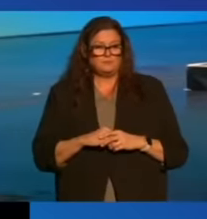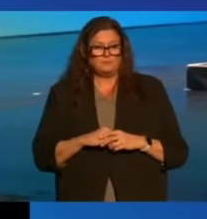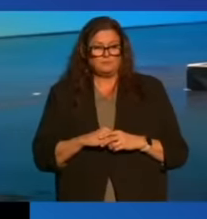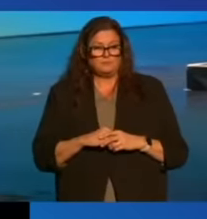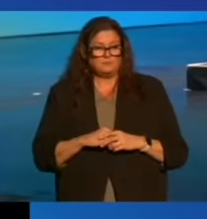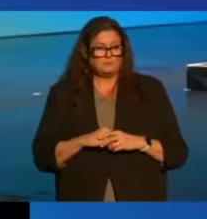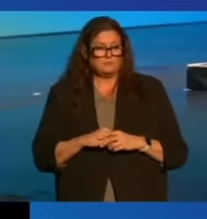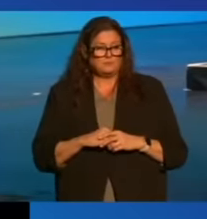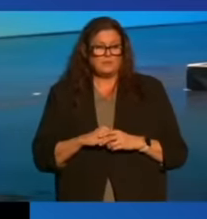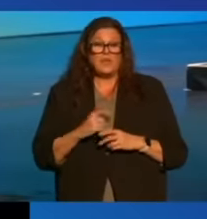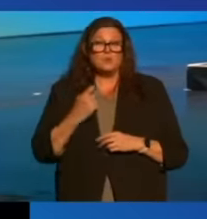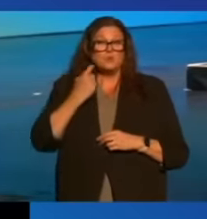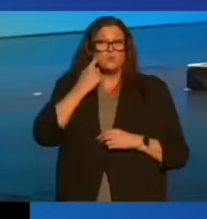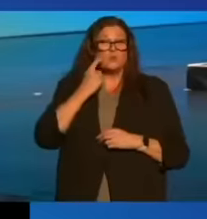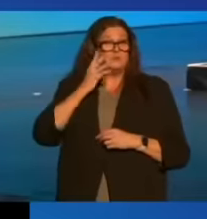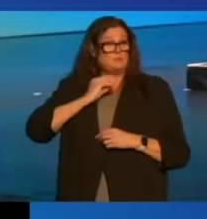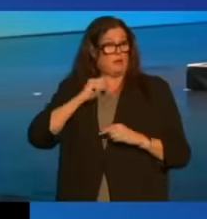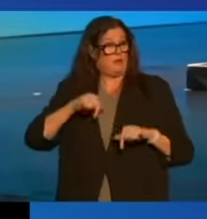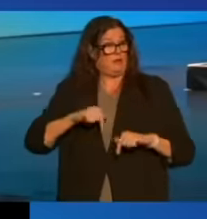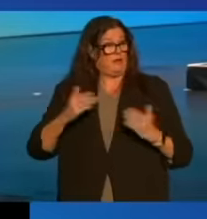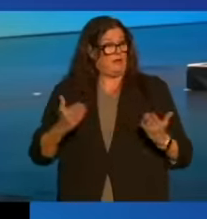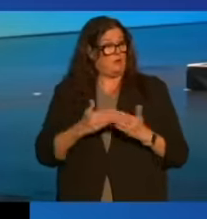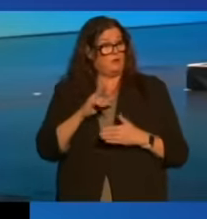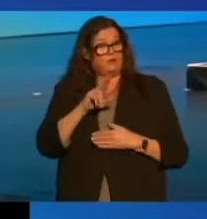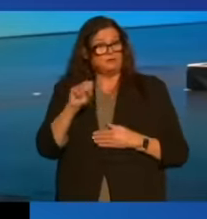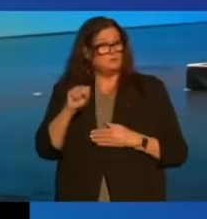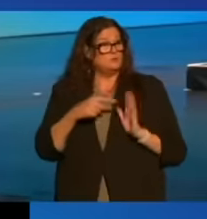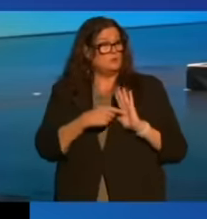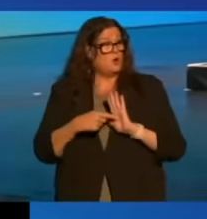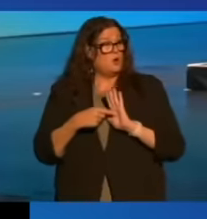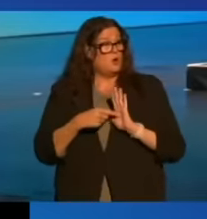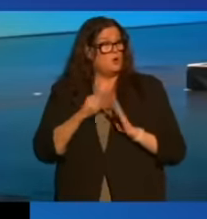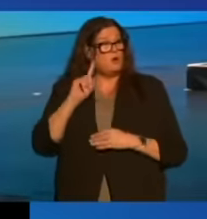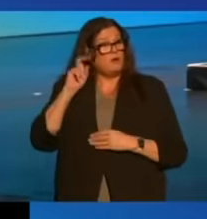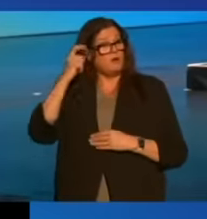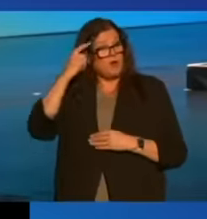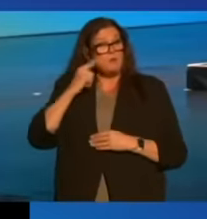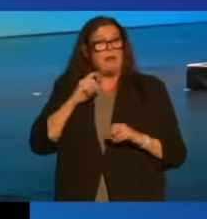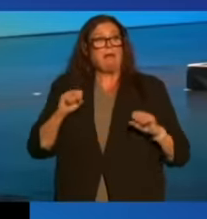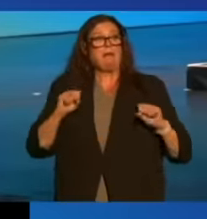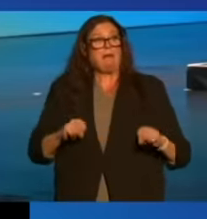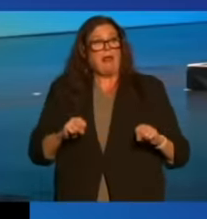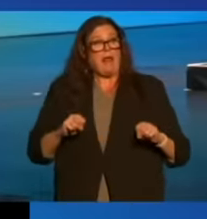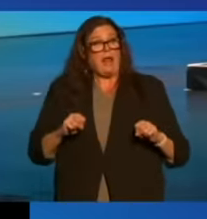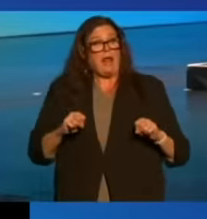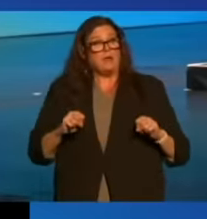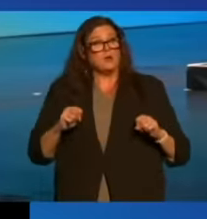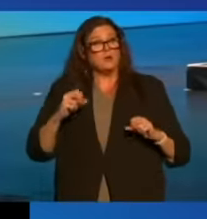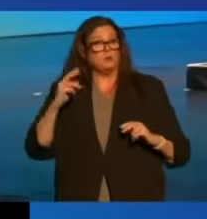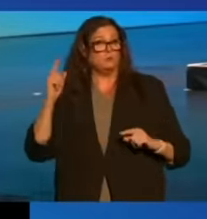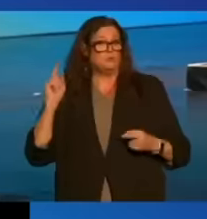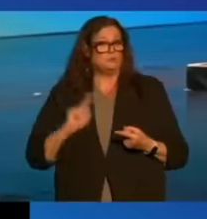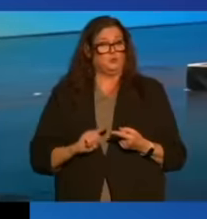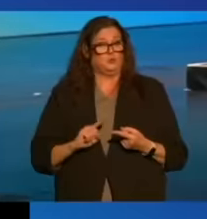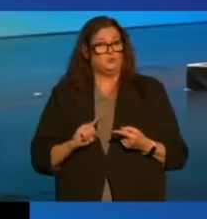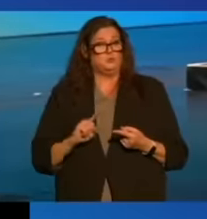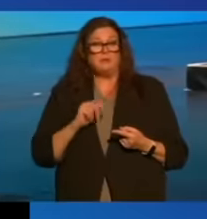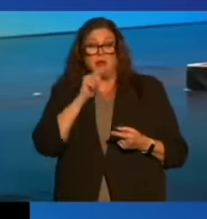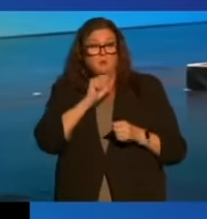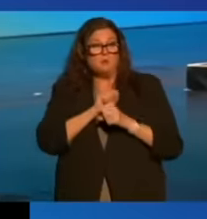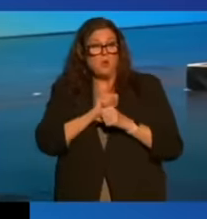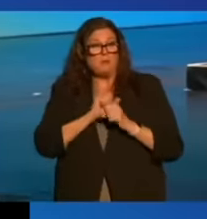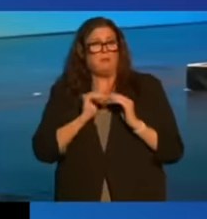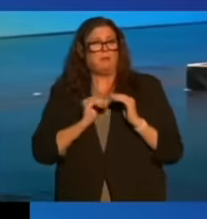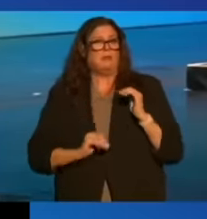And recent experience right here in the United States shows that government actually can bring unemployment down to just under 4